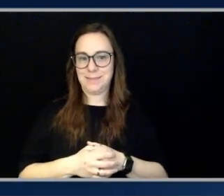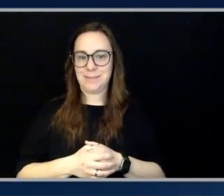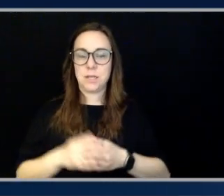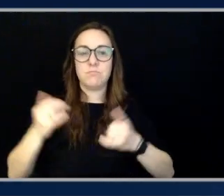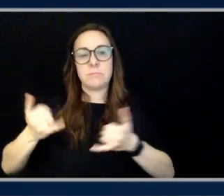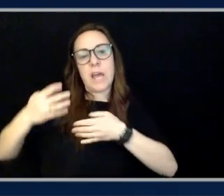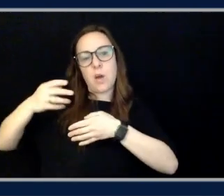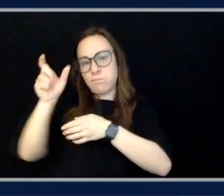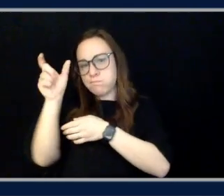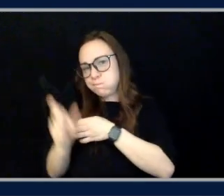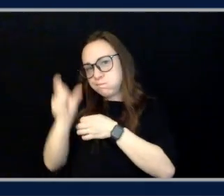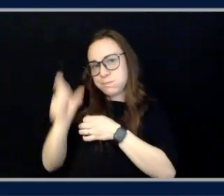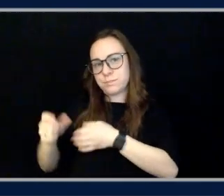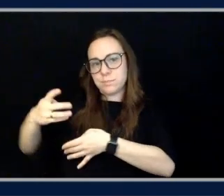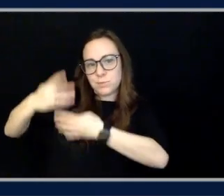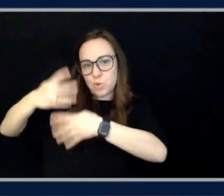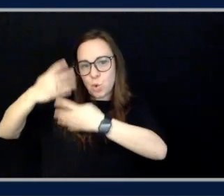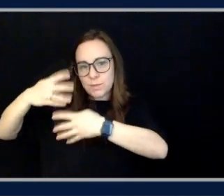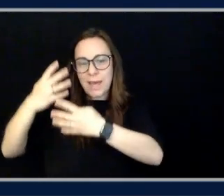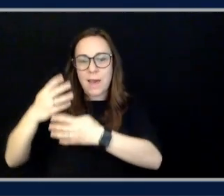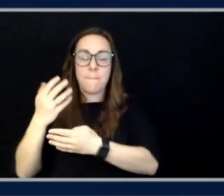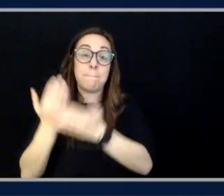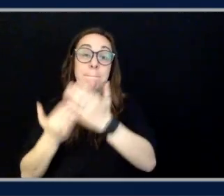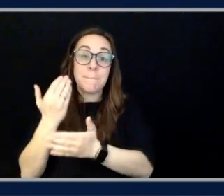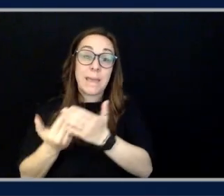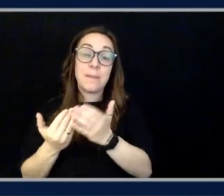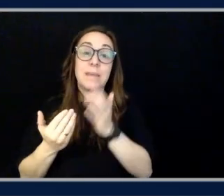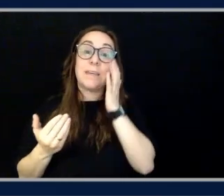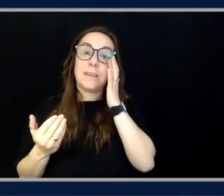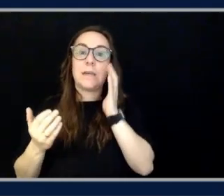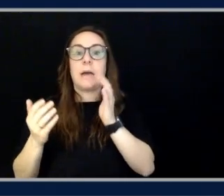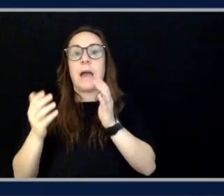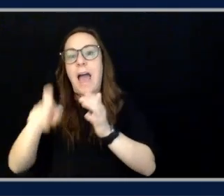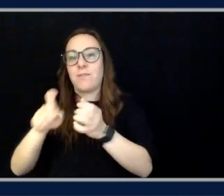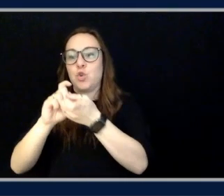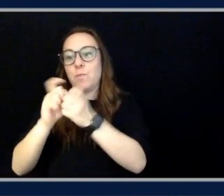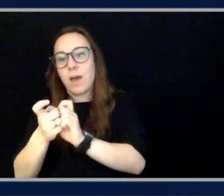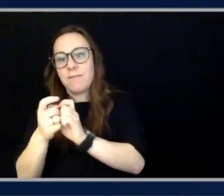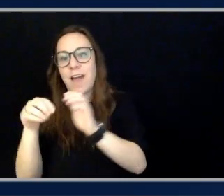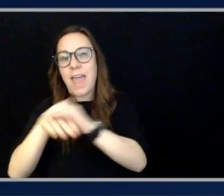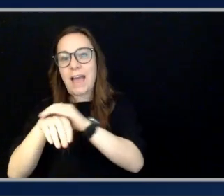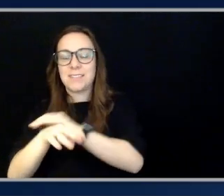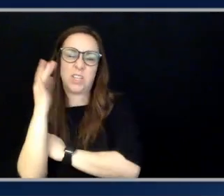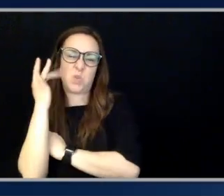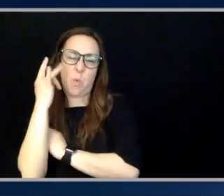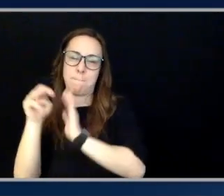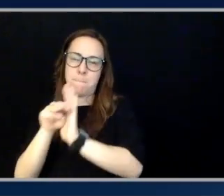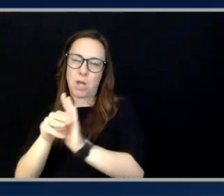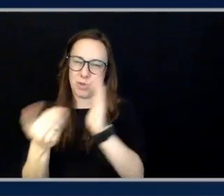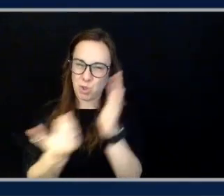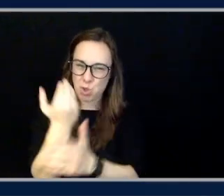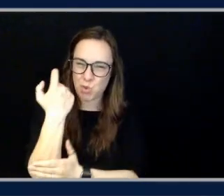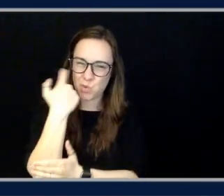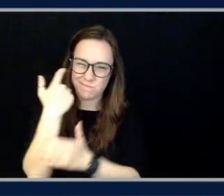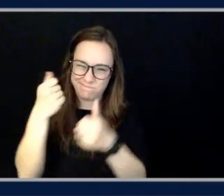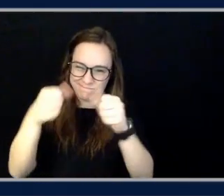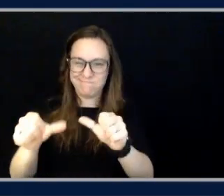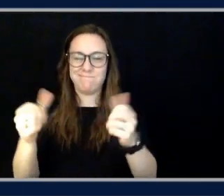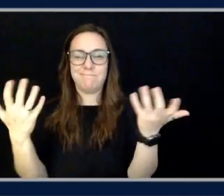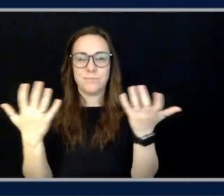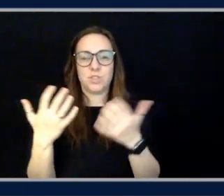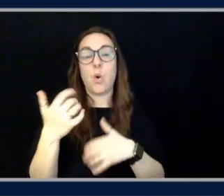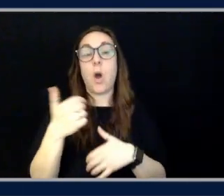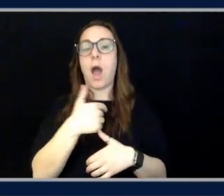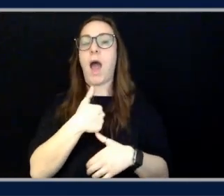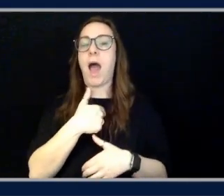so initially, you know, because these are models are new, you may have to actually modify access to get access to these models. And I've done that. So you can see I've got access